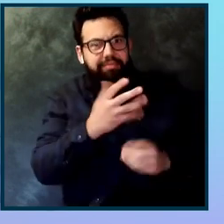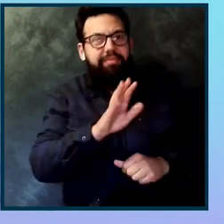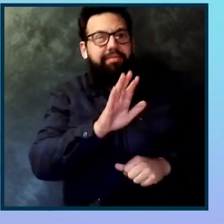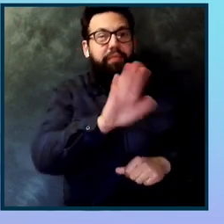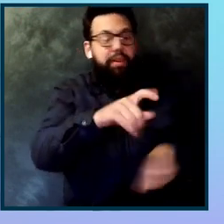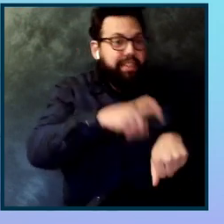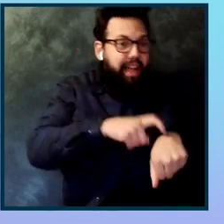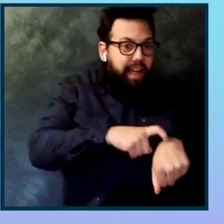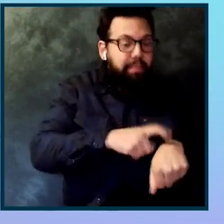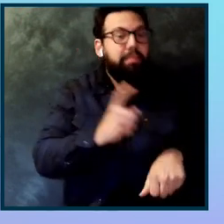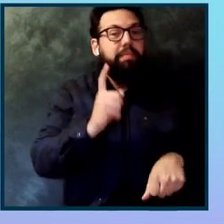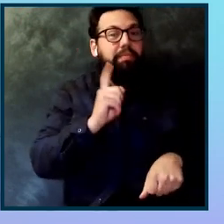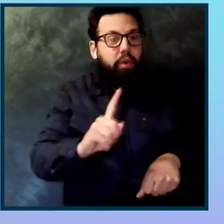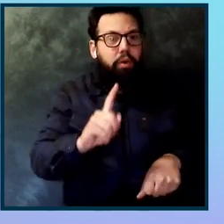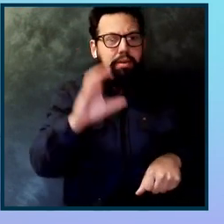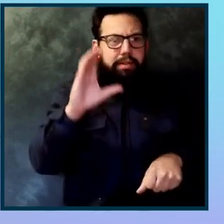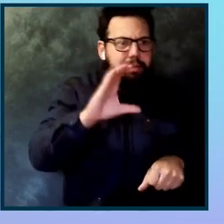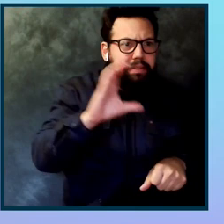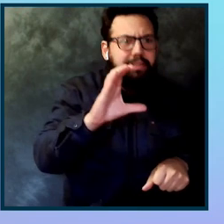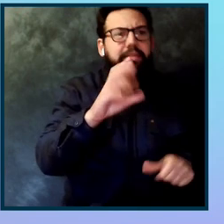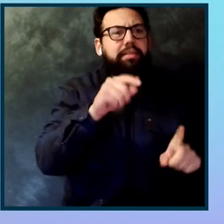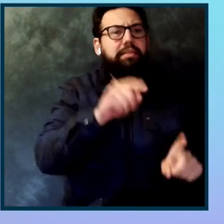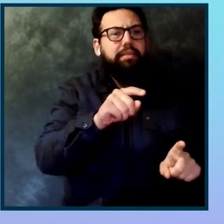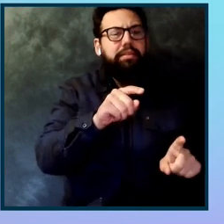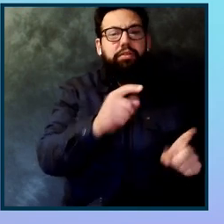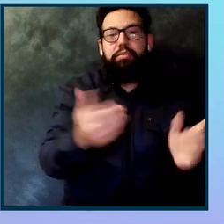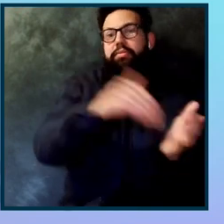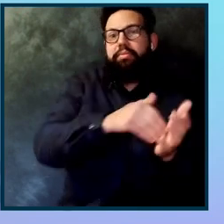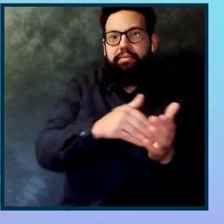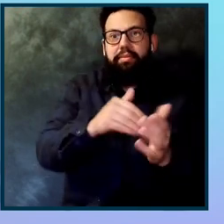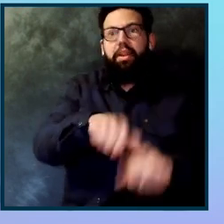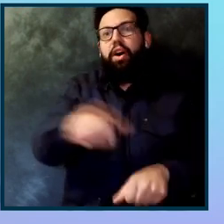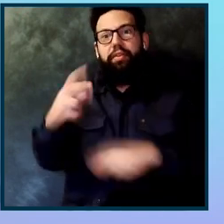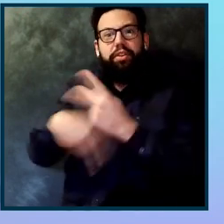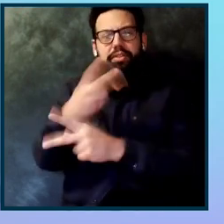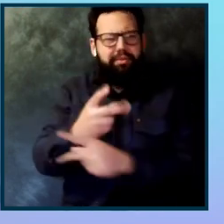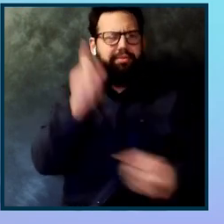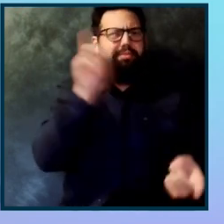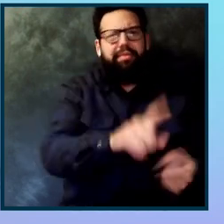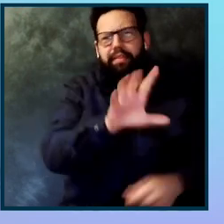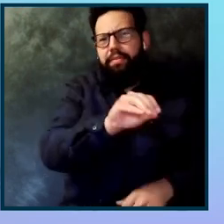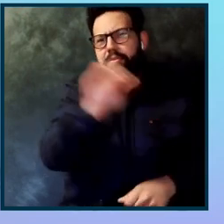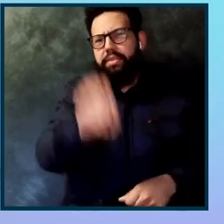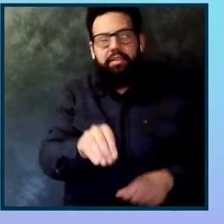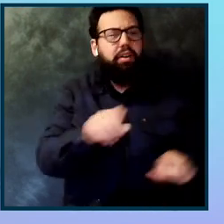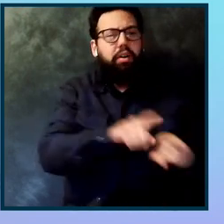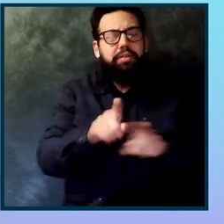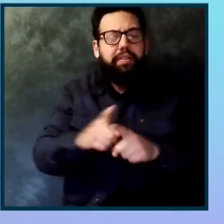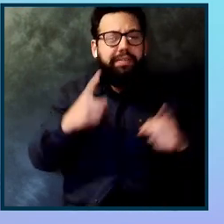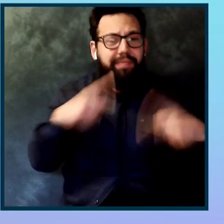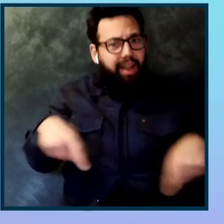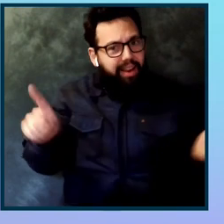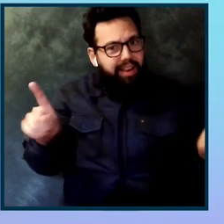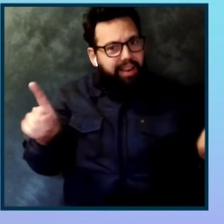to generate their VPATs by 50%. Not only that, it also allowed them to communicate for the first time the